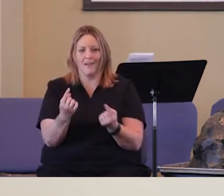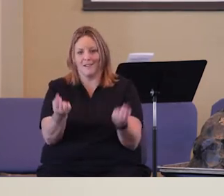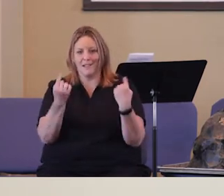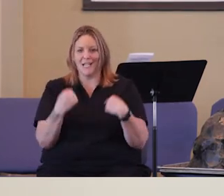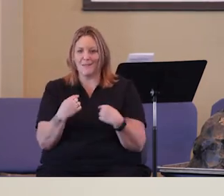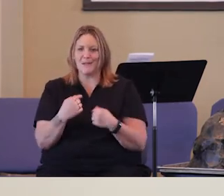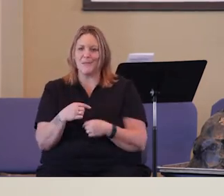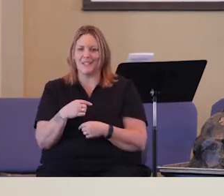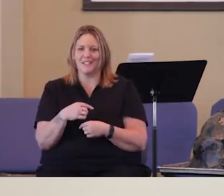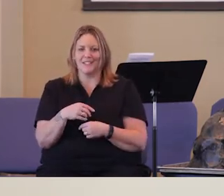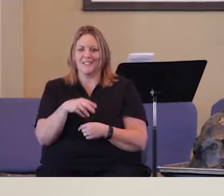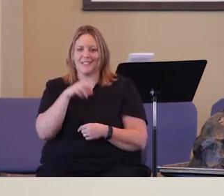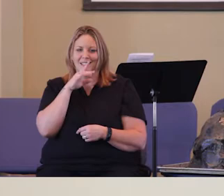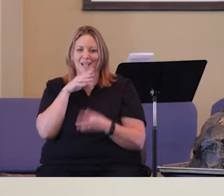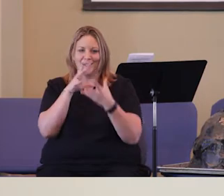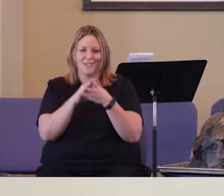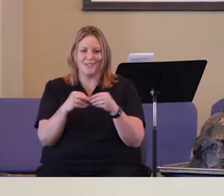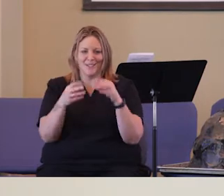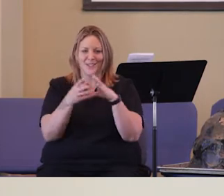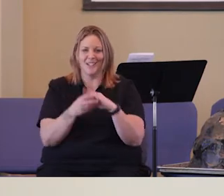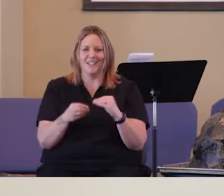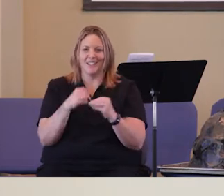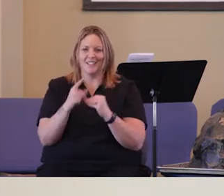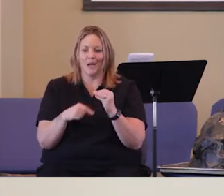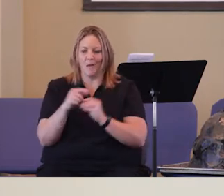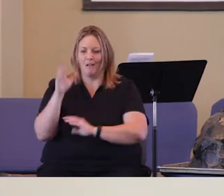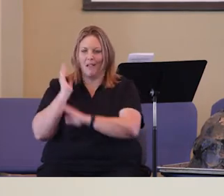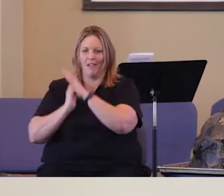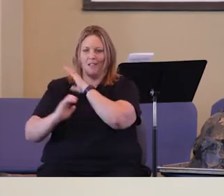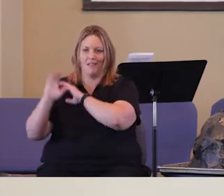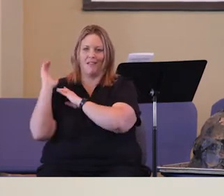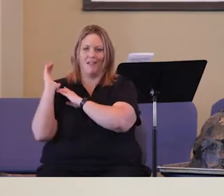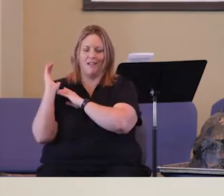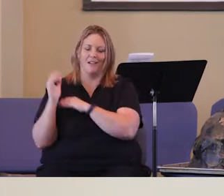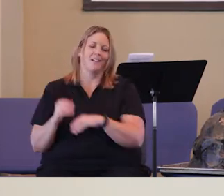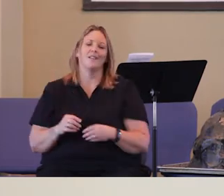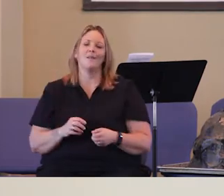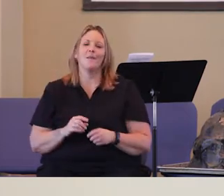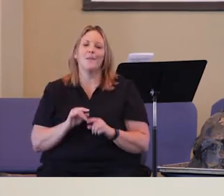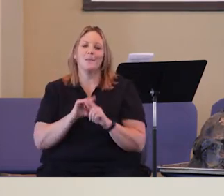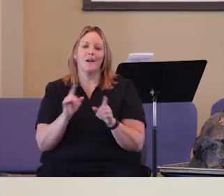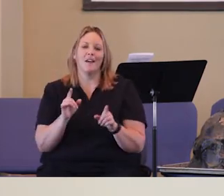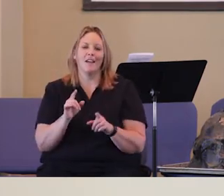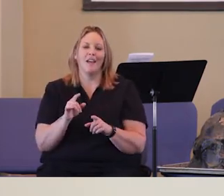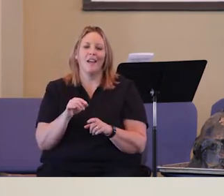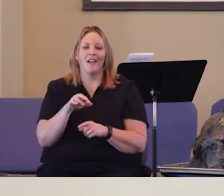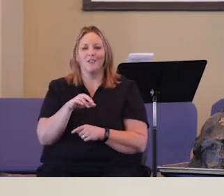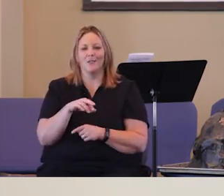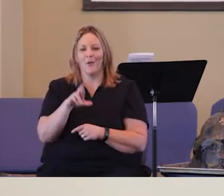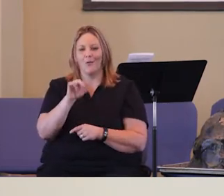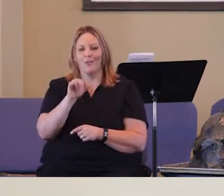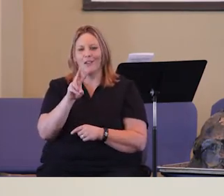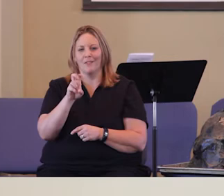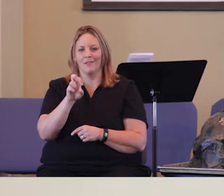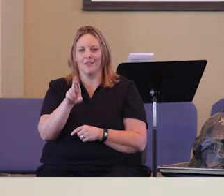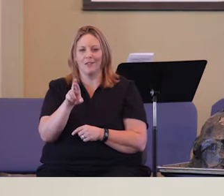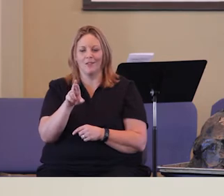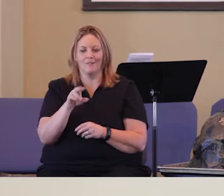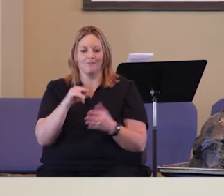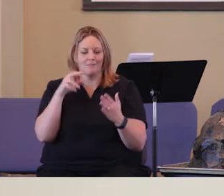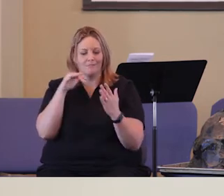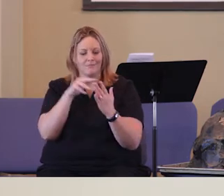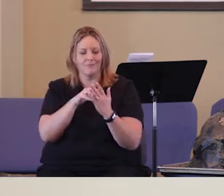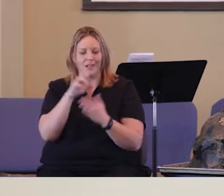of you can come and tell us about how good the good old days were. But I think there was a lot of things in the past. And as River studies